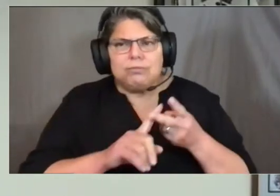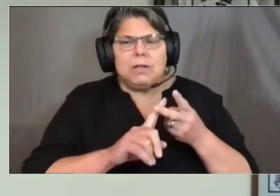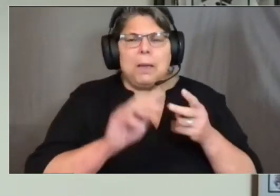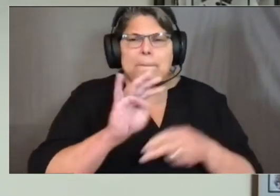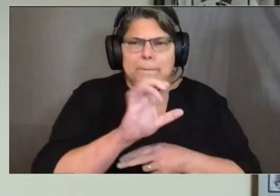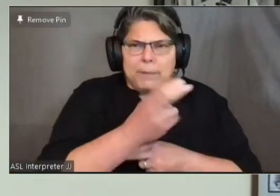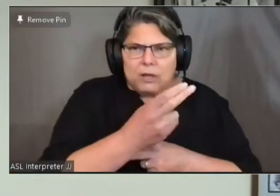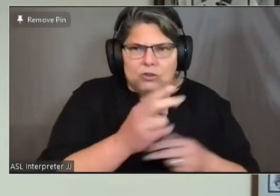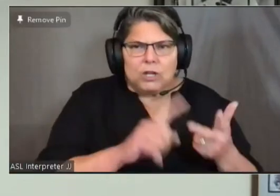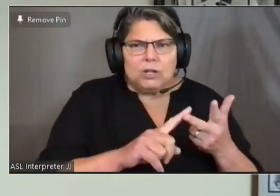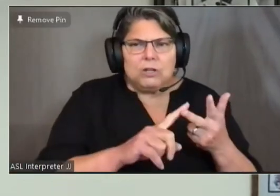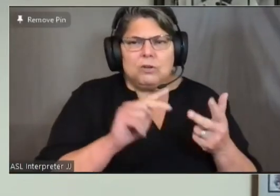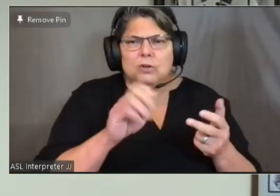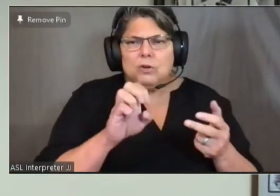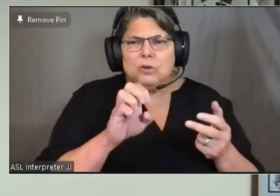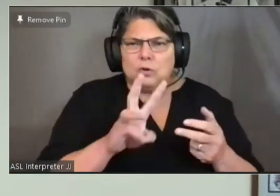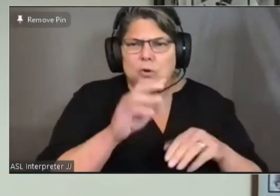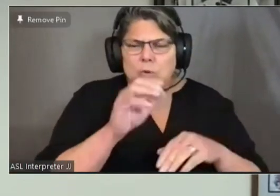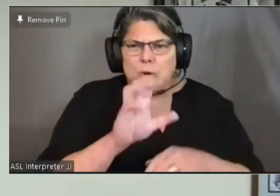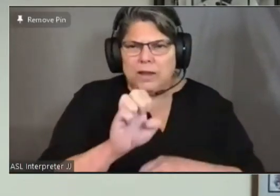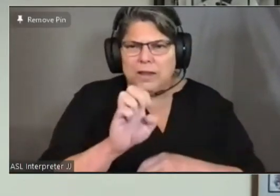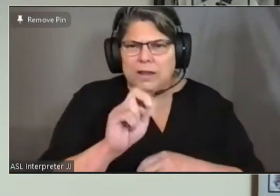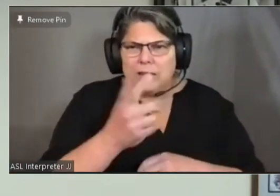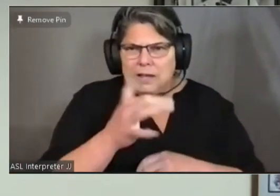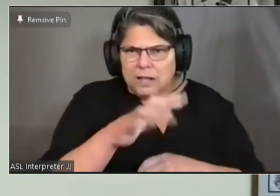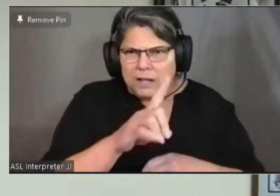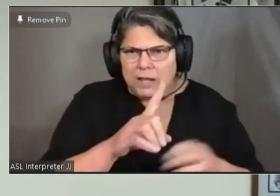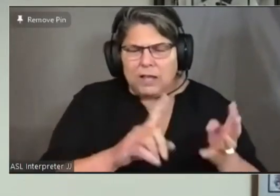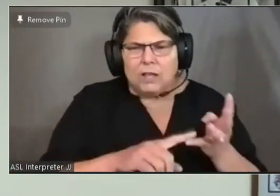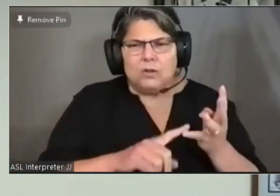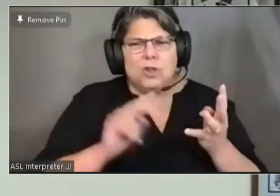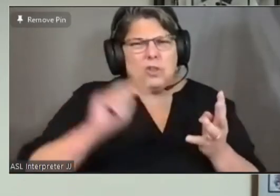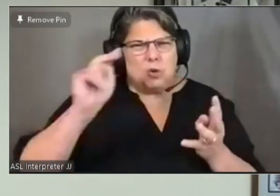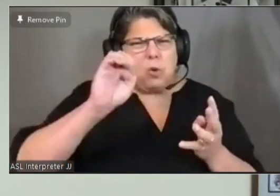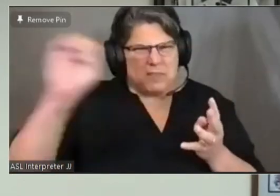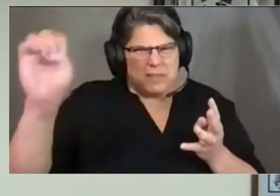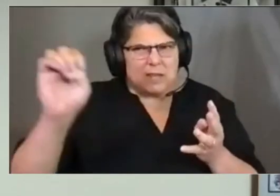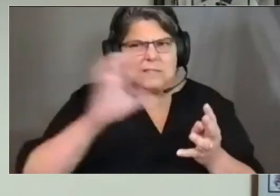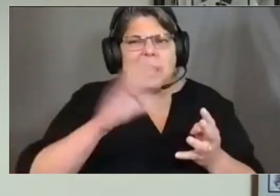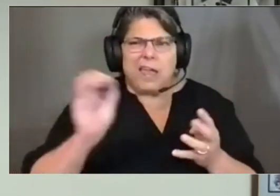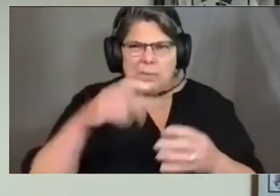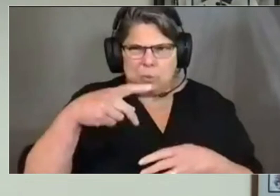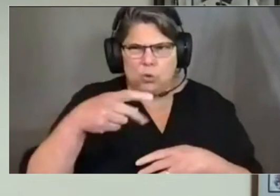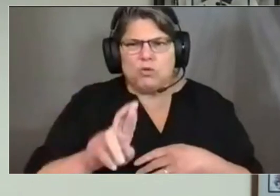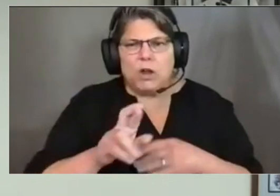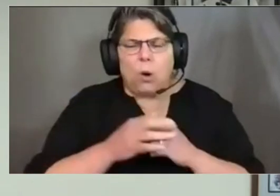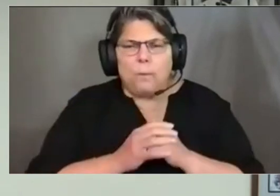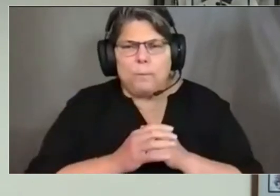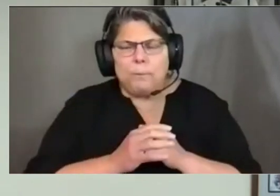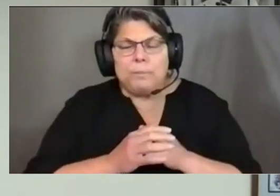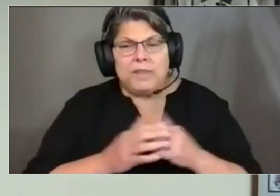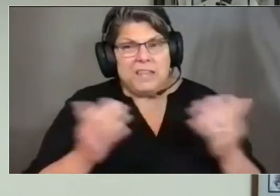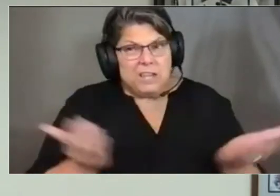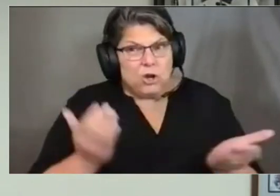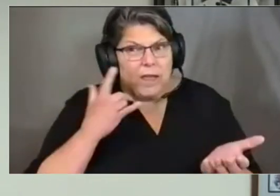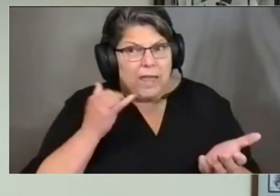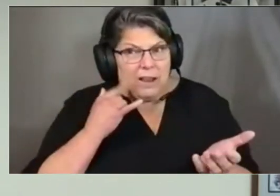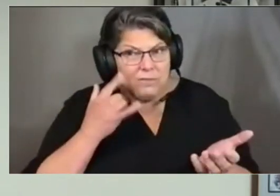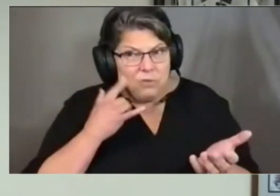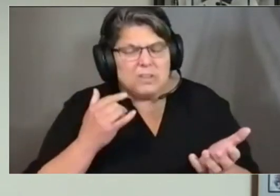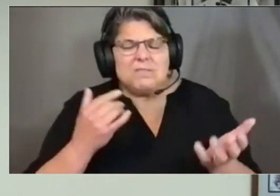and the Northeast, and Puerto Rico. In California, the cases are up to 3